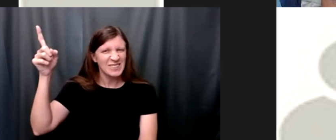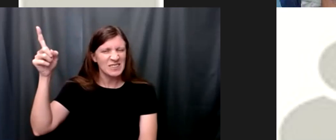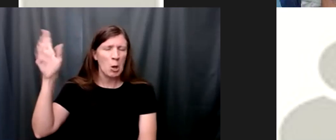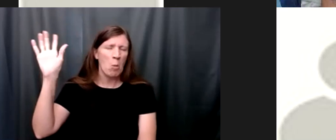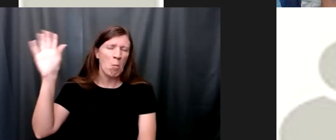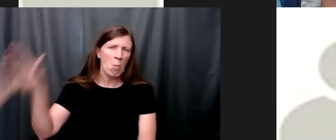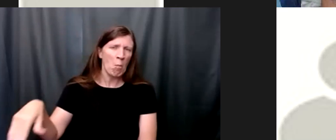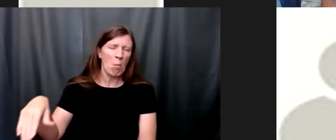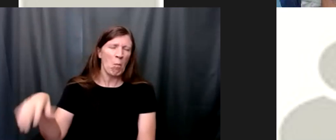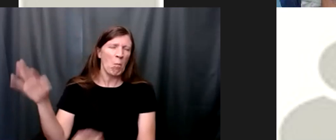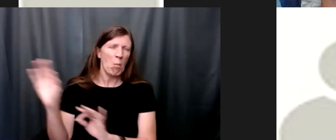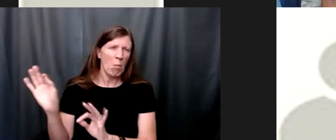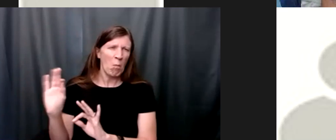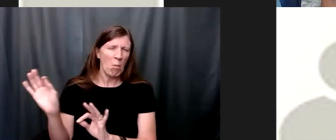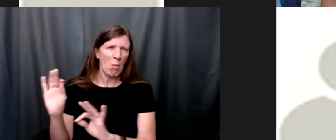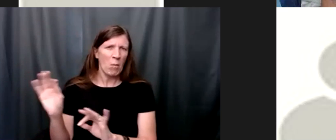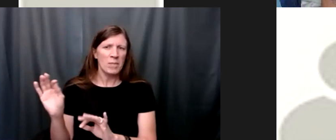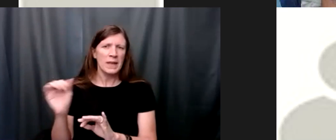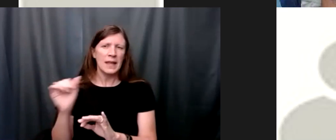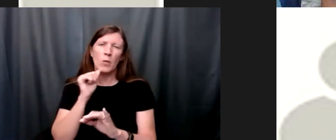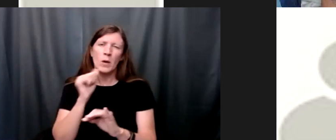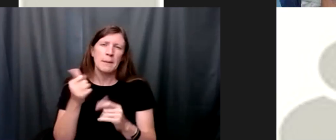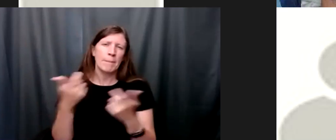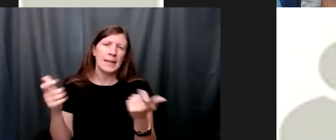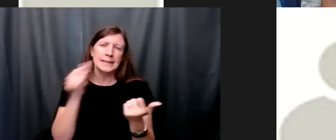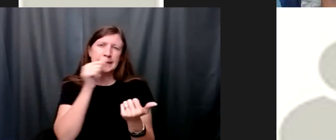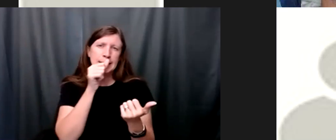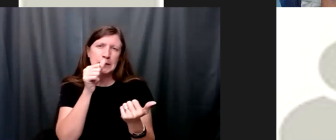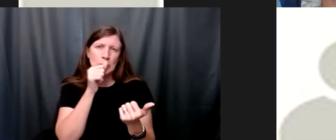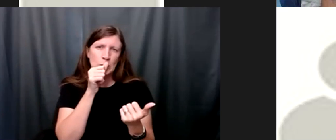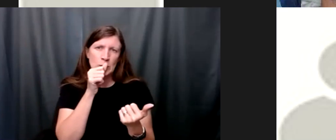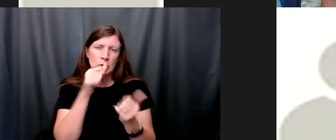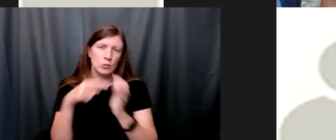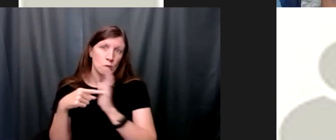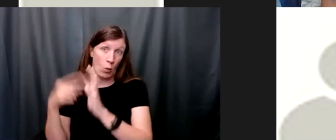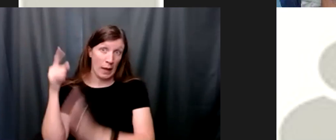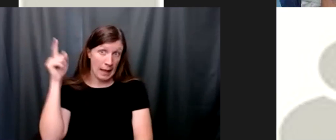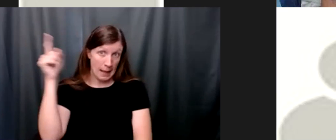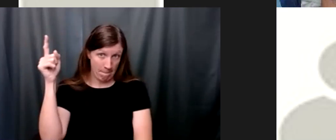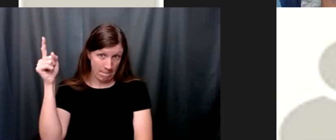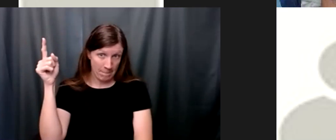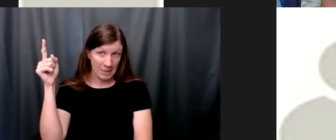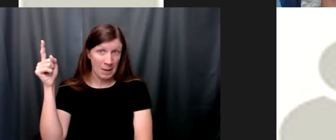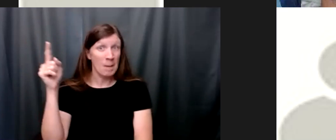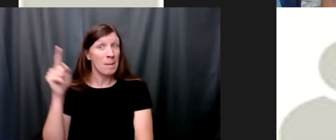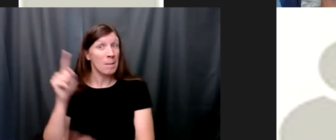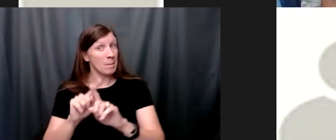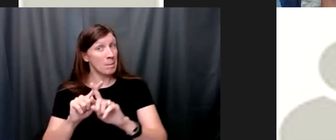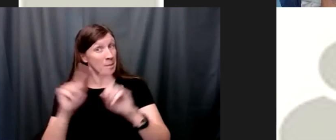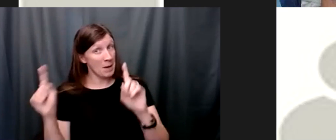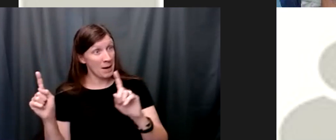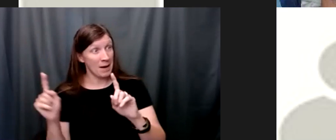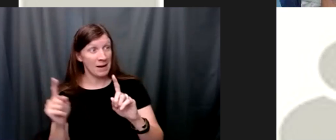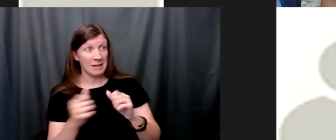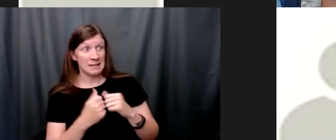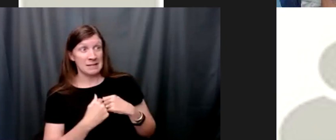wasn't like some big secret that i was going to reveal to him on the other hand contrast that